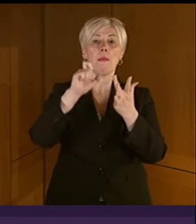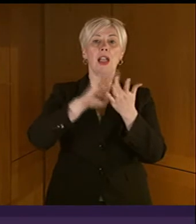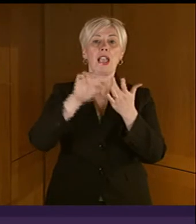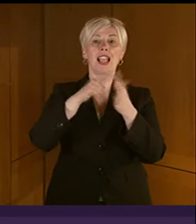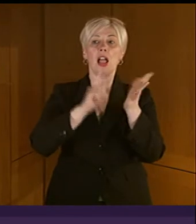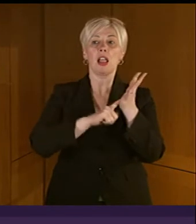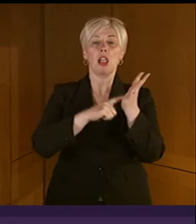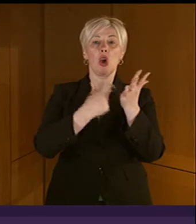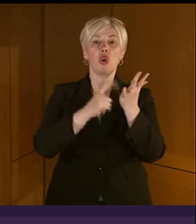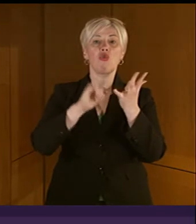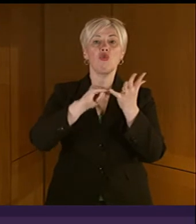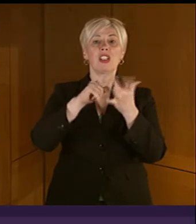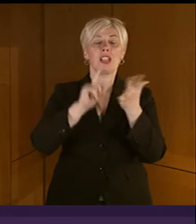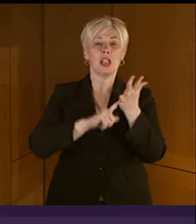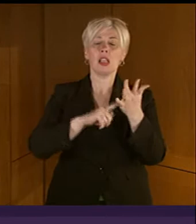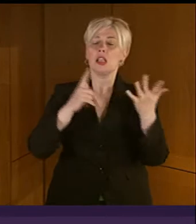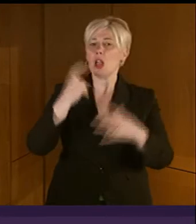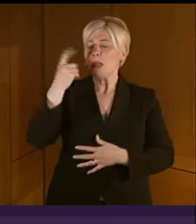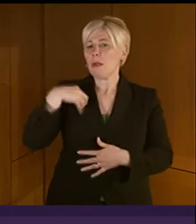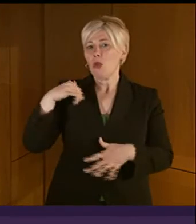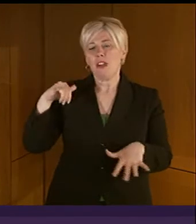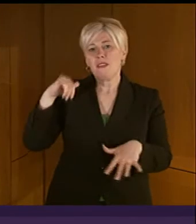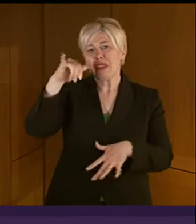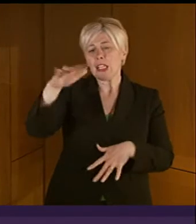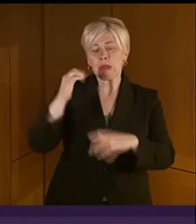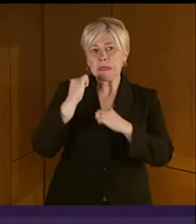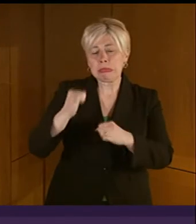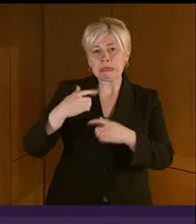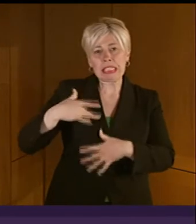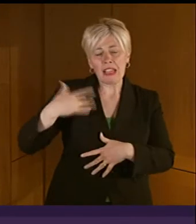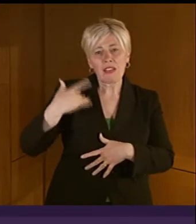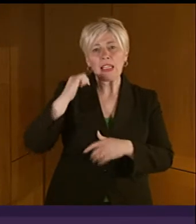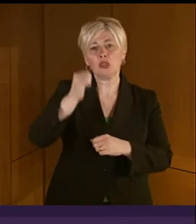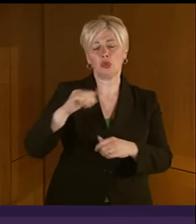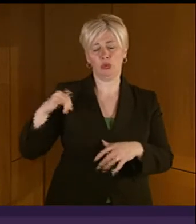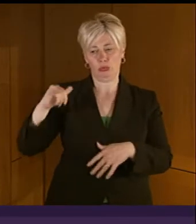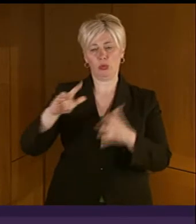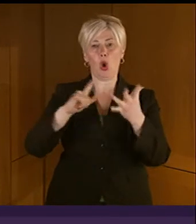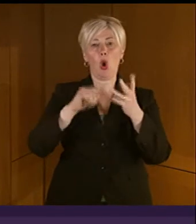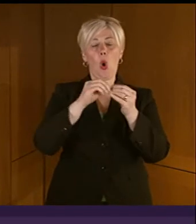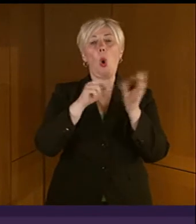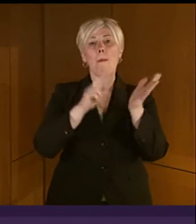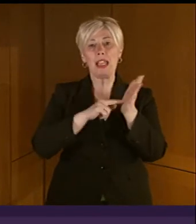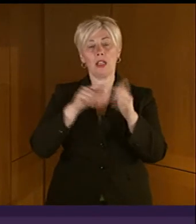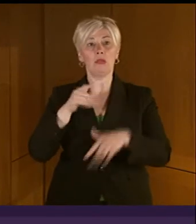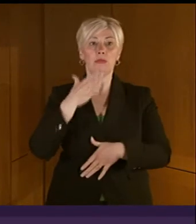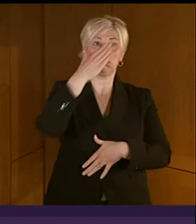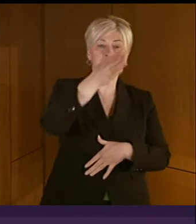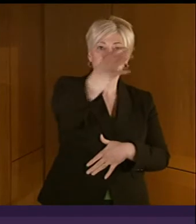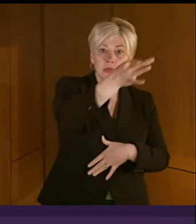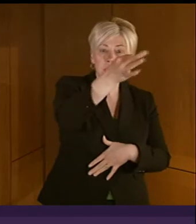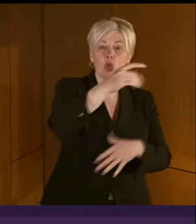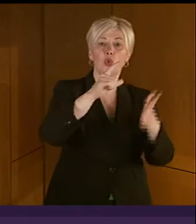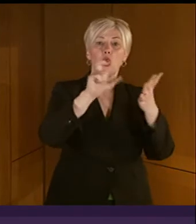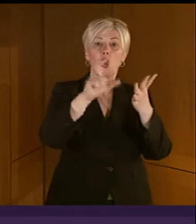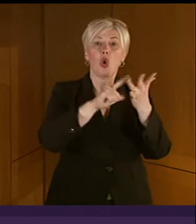Government what action it will take to secure lifeline flights from Oban to the islands of Colinsay, Col and Tyree, which are to be withdrawn by the operator